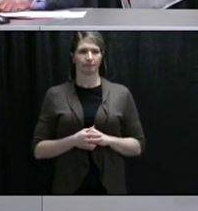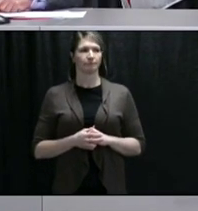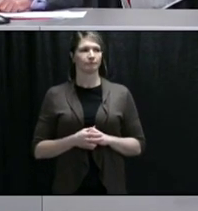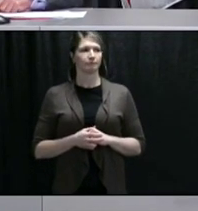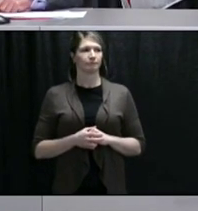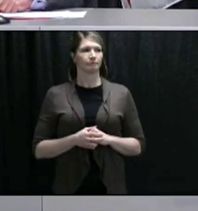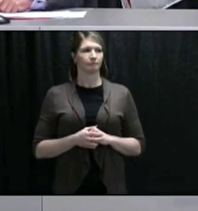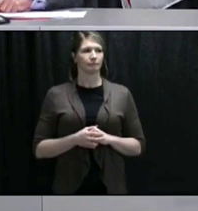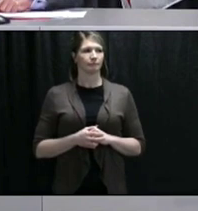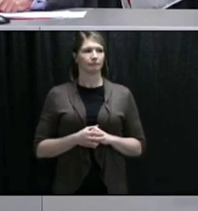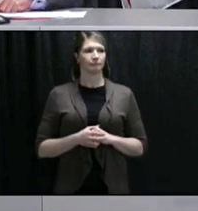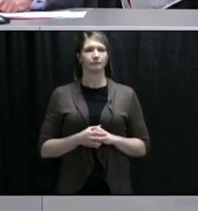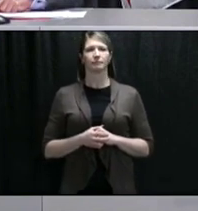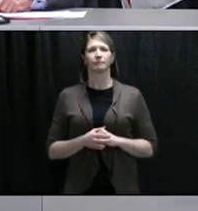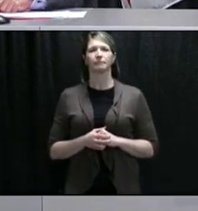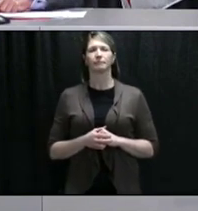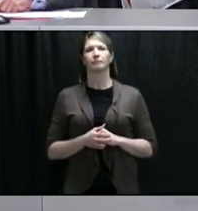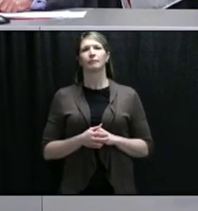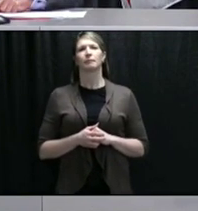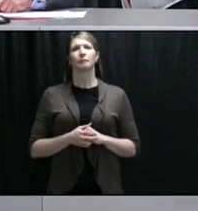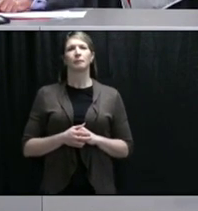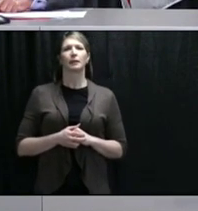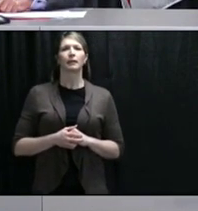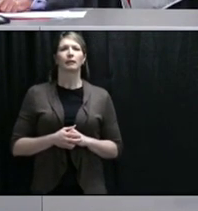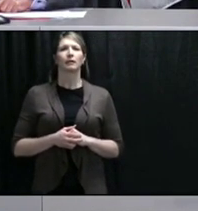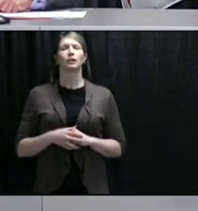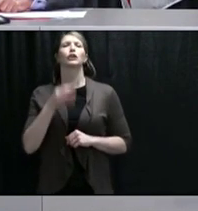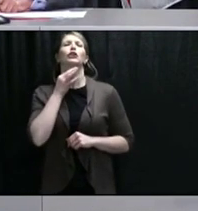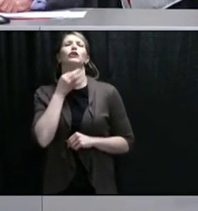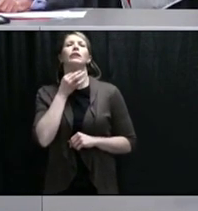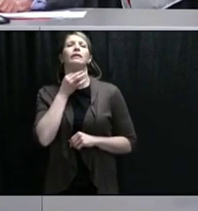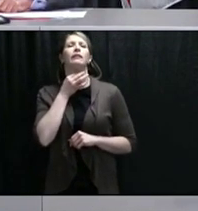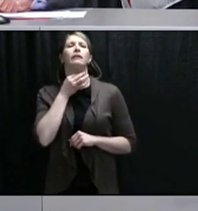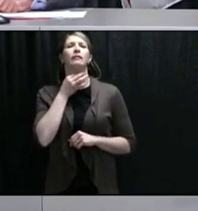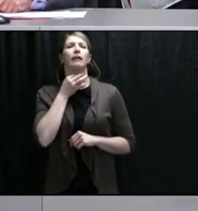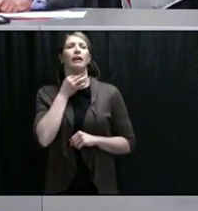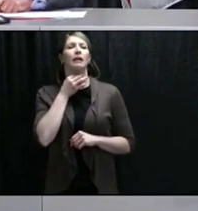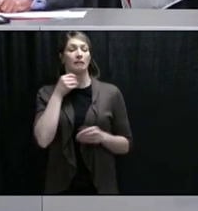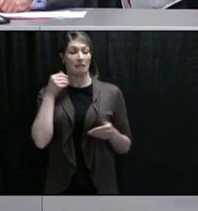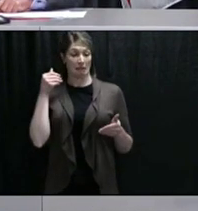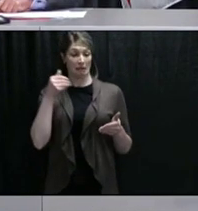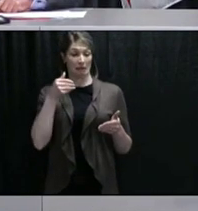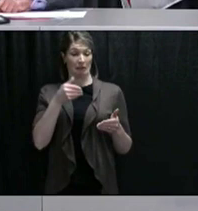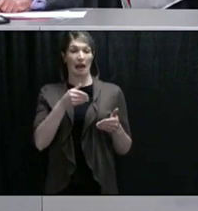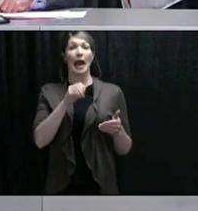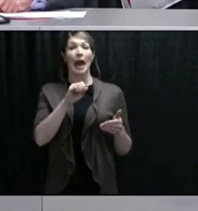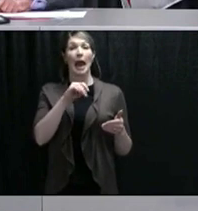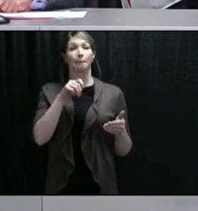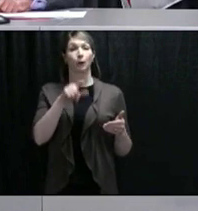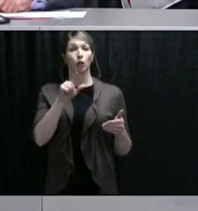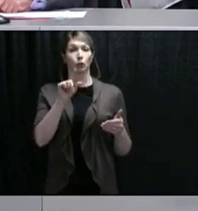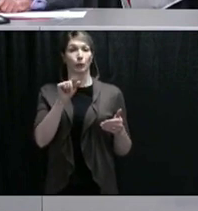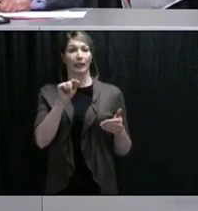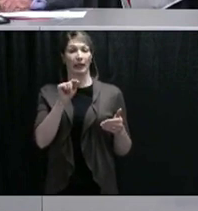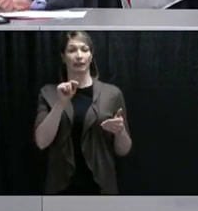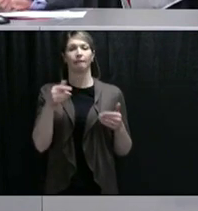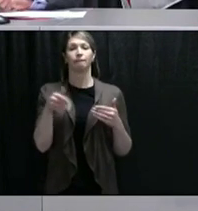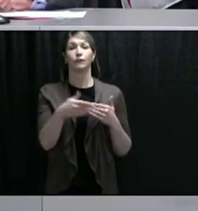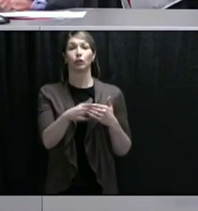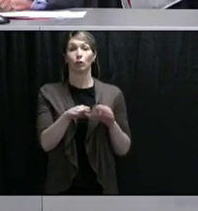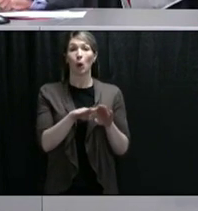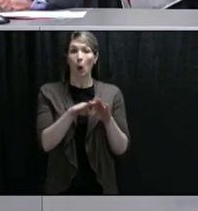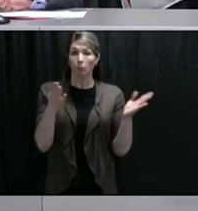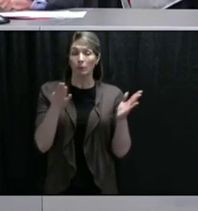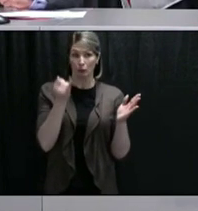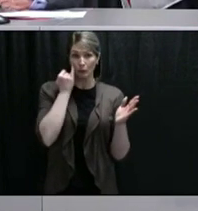The lab fishery should open on April 20th. That will mean a lot of movement not only from fish harvesters but also